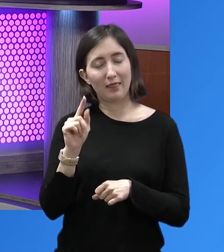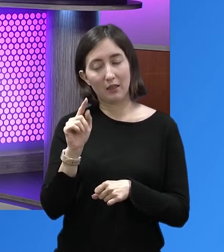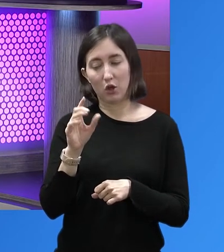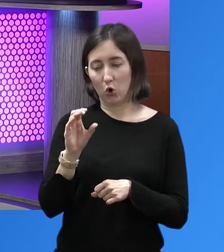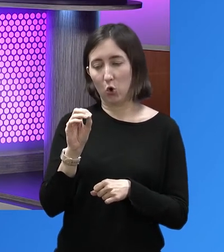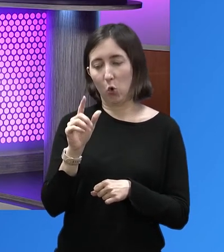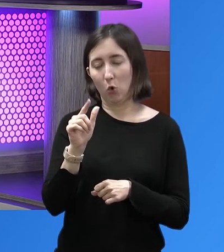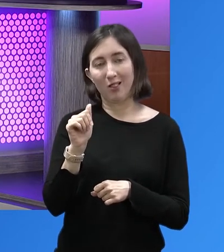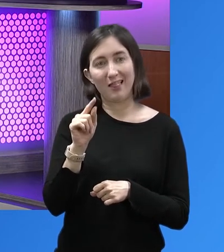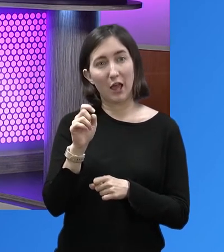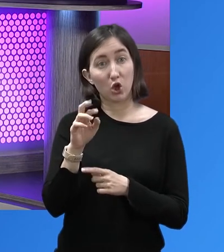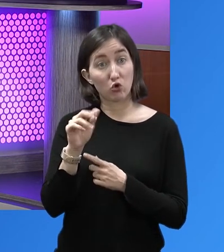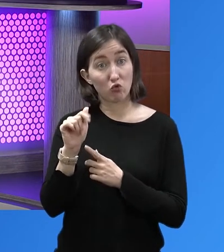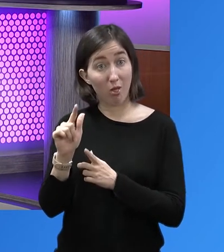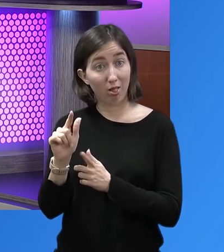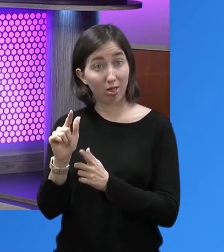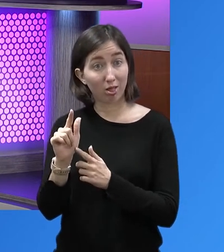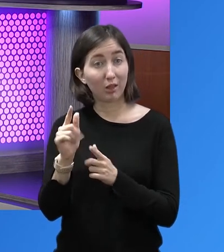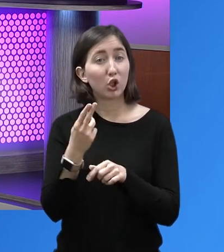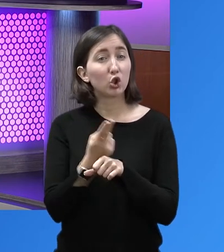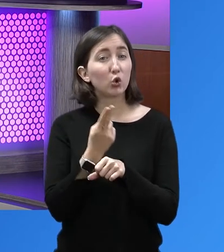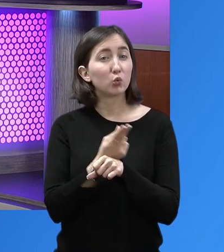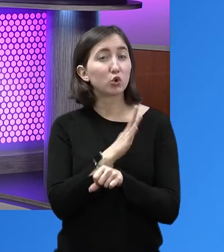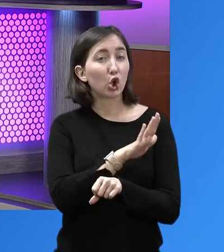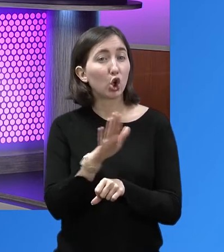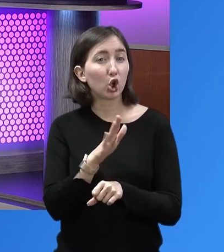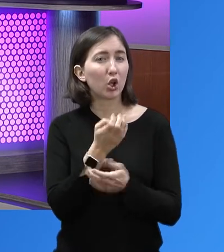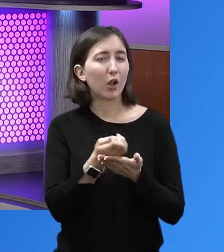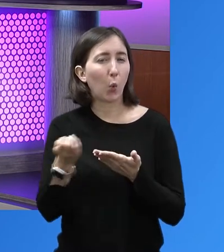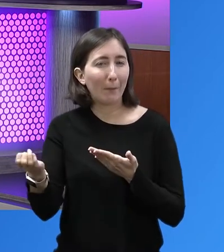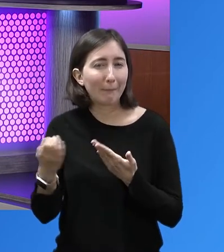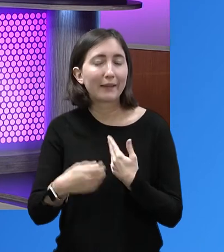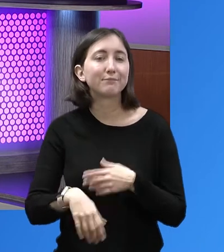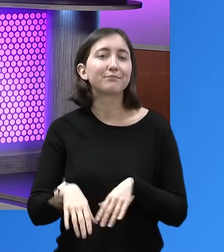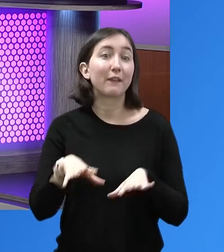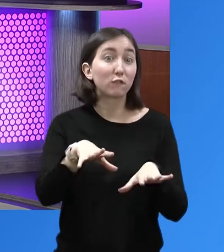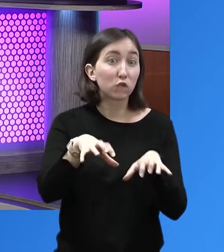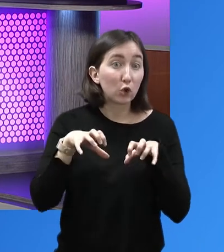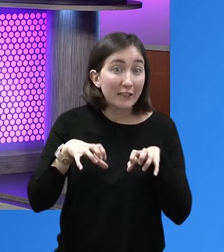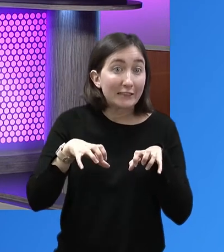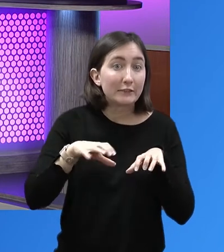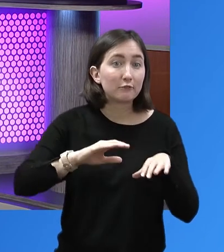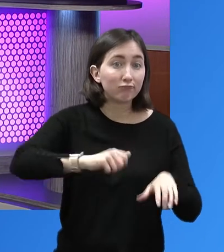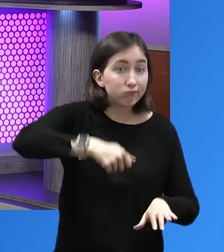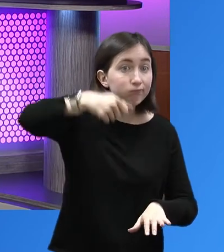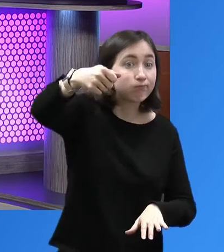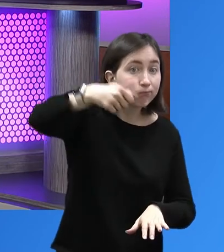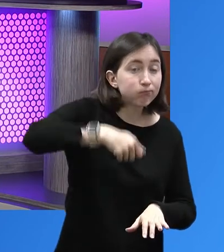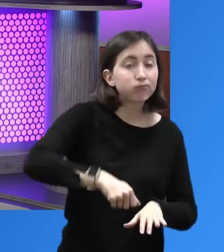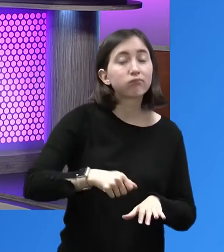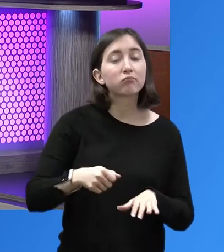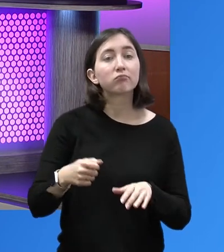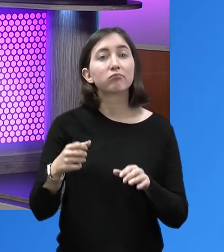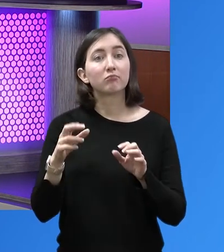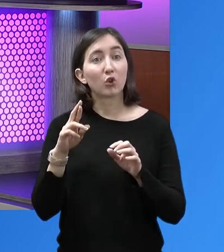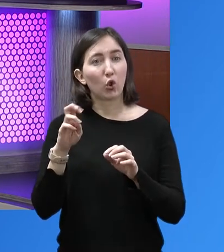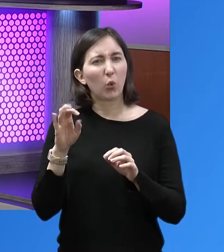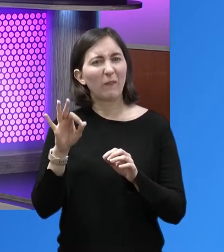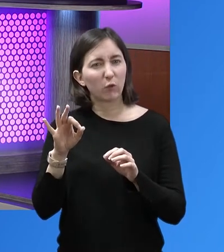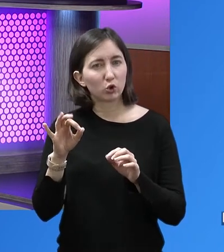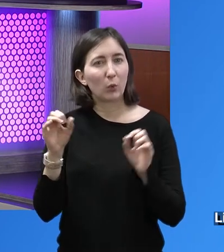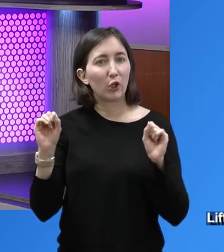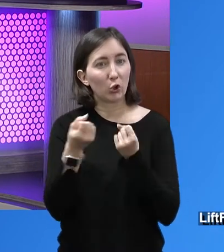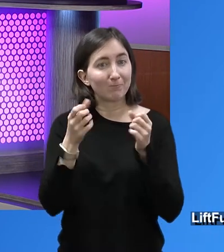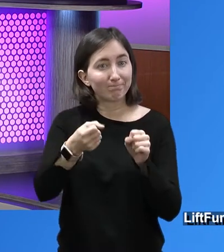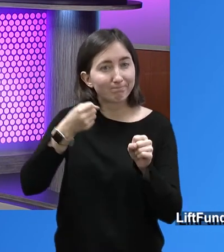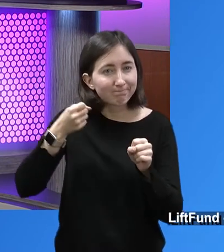And so what we ended up using for collateral was the assets inside, including those freezers and those coolers and all of that equipment that she was going to use in the